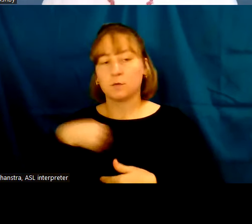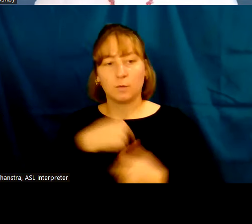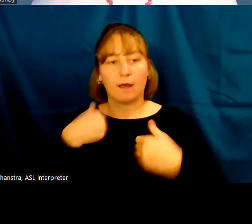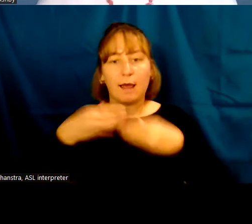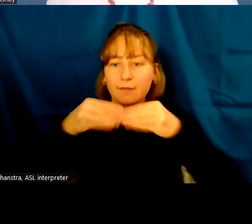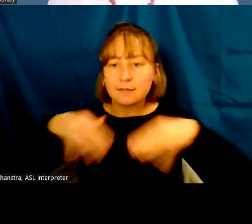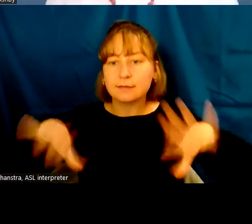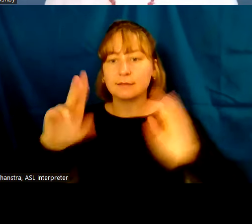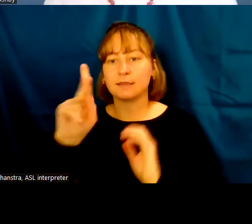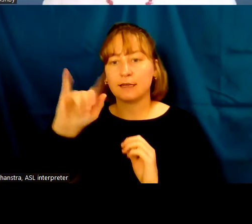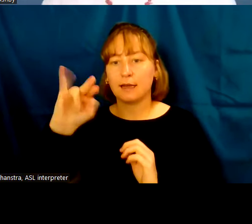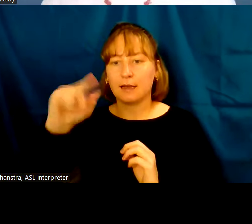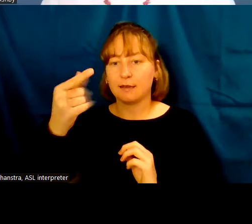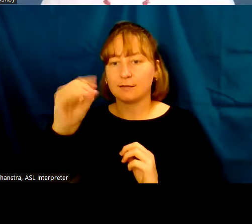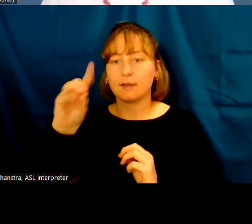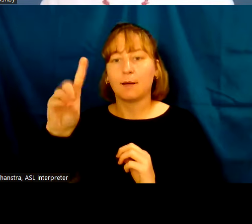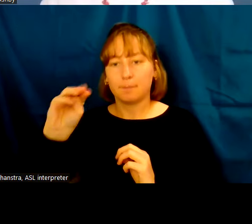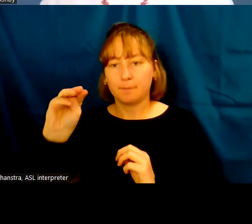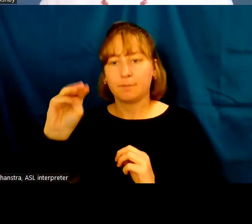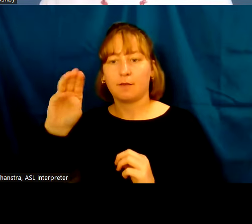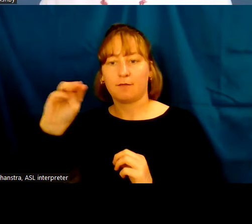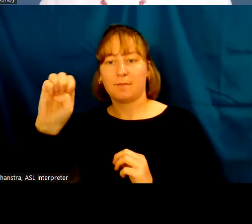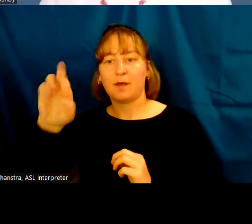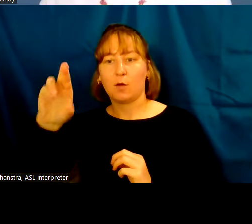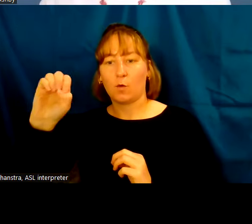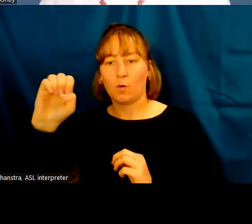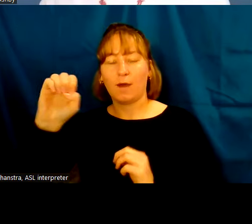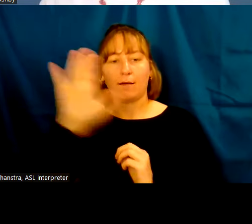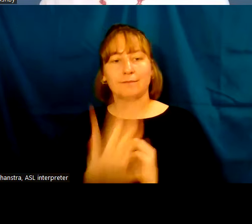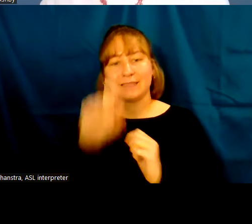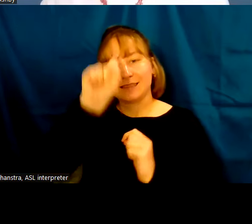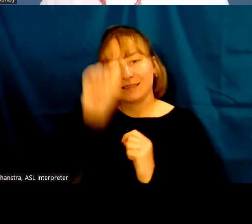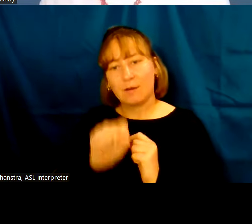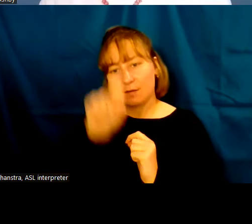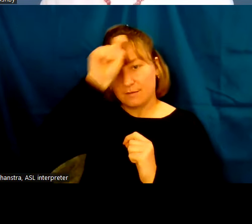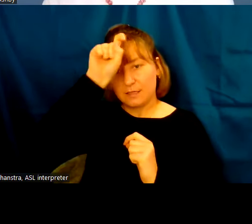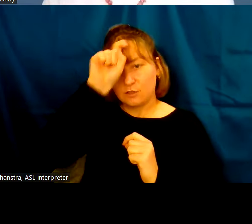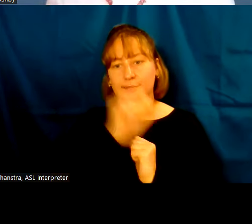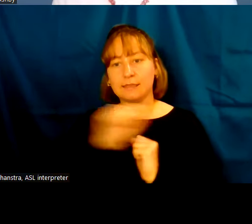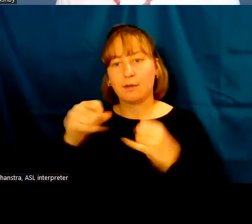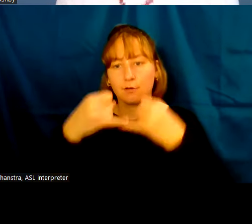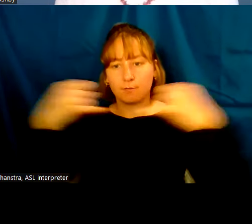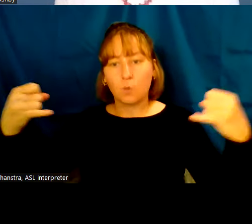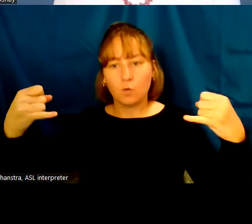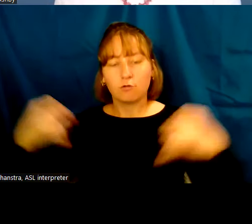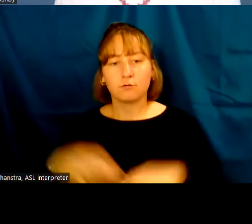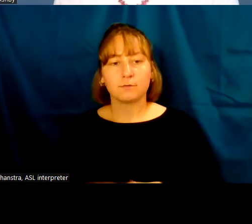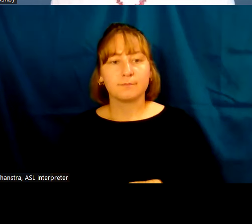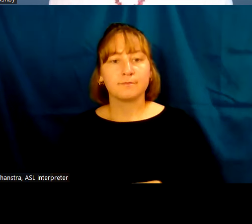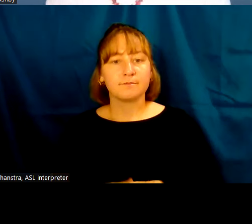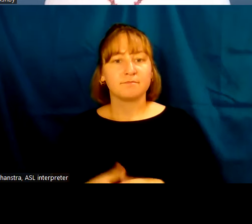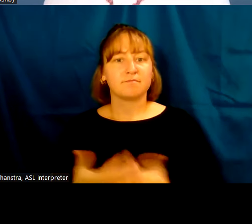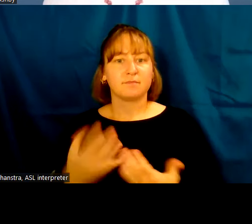existing just south of Egypt's southern border. So as to where is